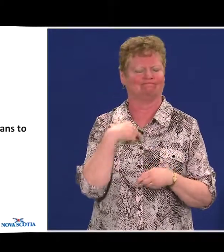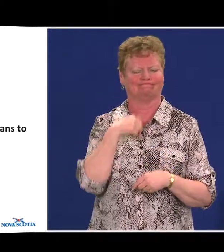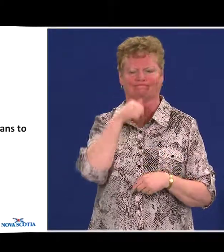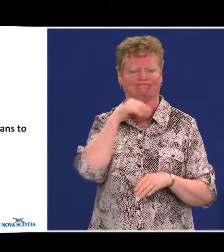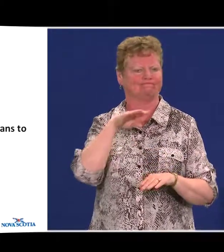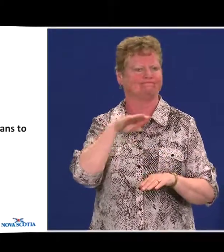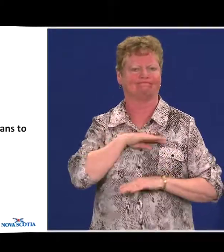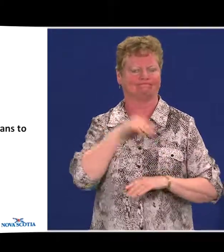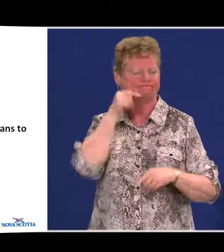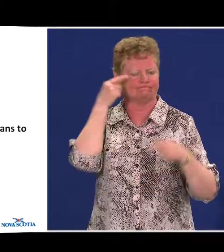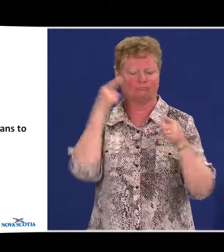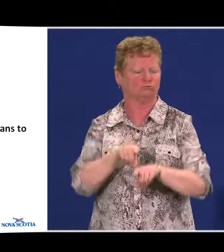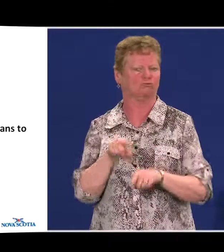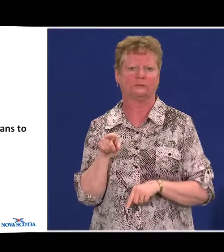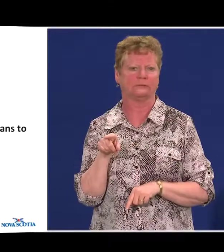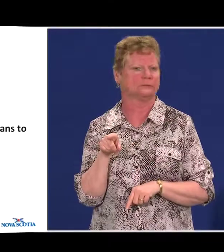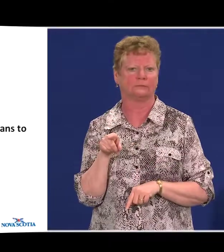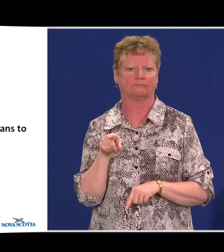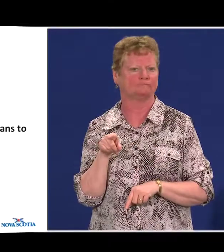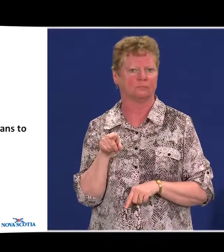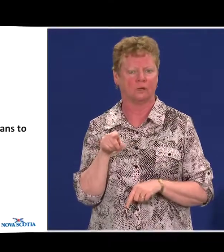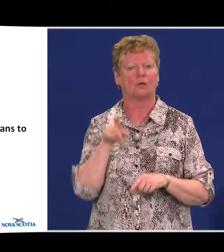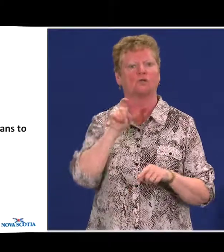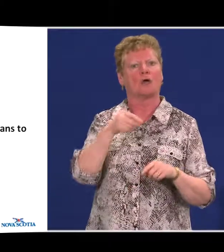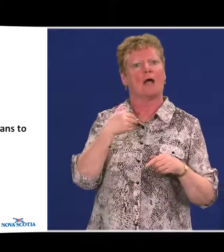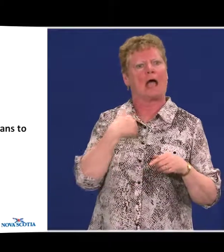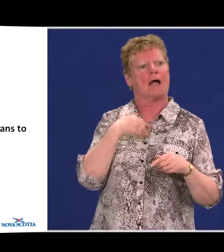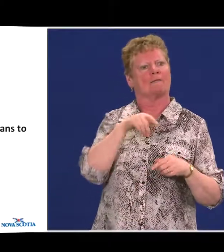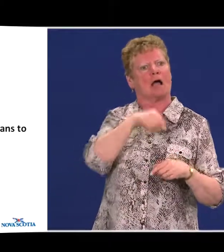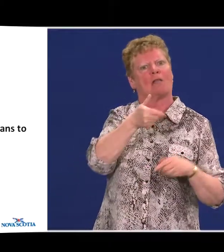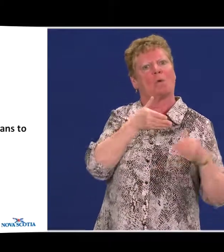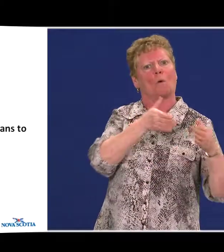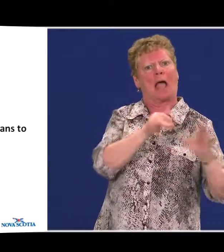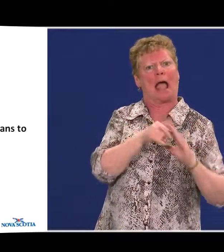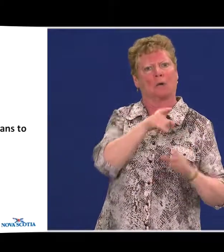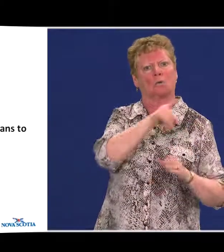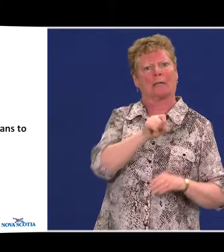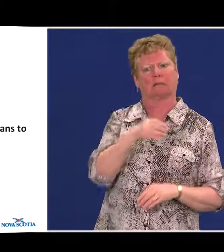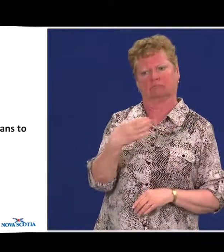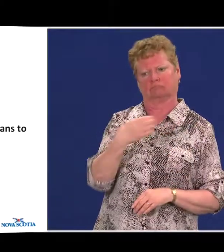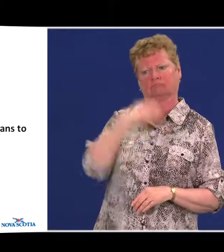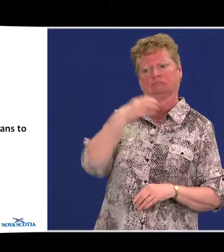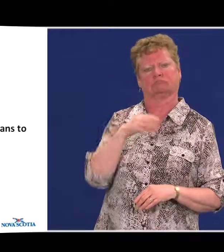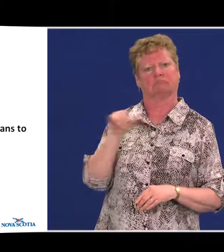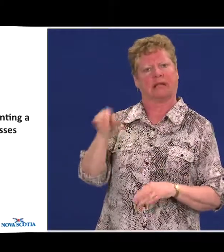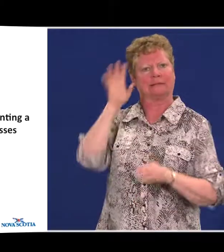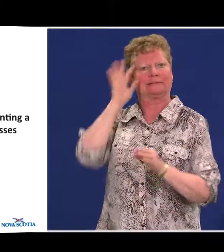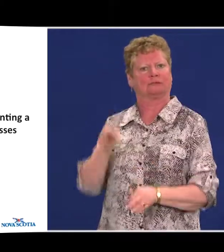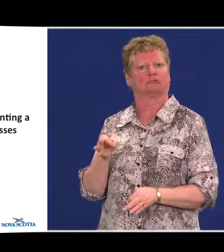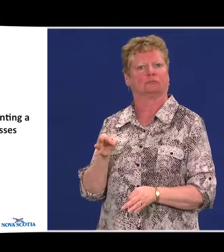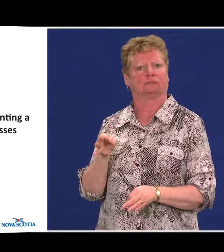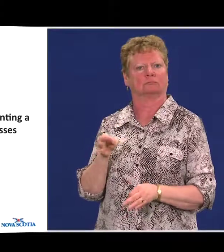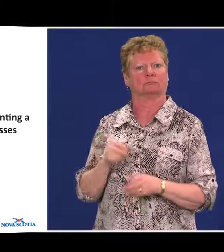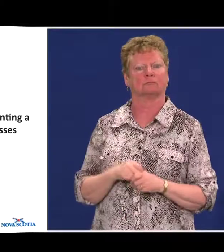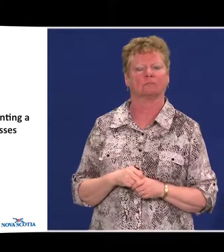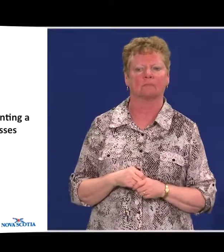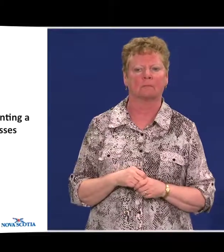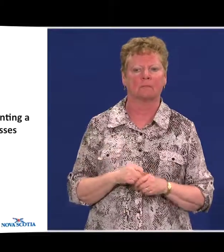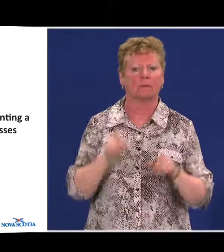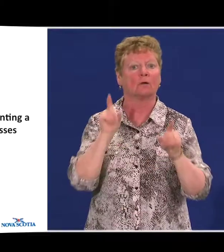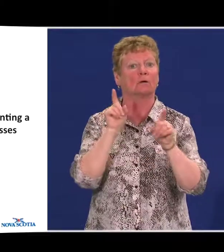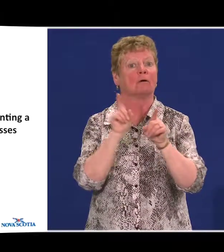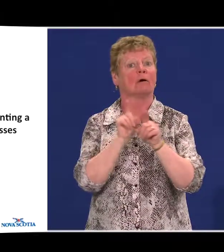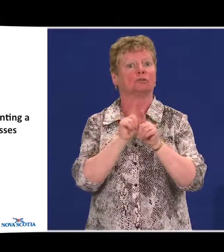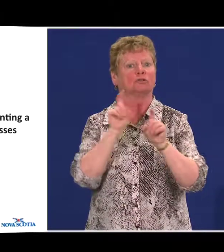you don't think you fit the standard, there should be a way for you to appeal that decision. There should be a